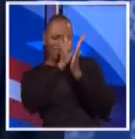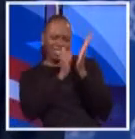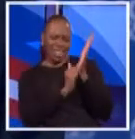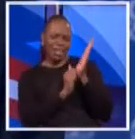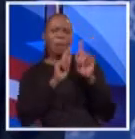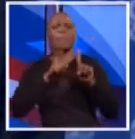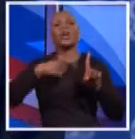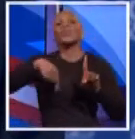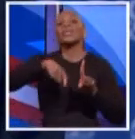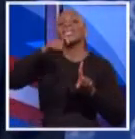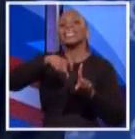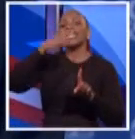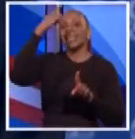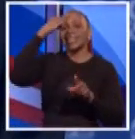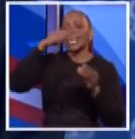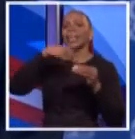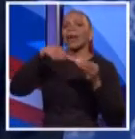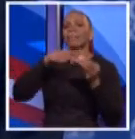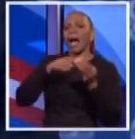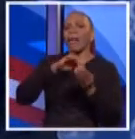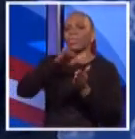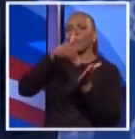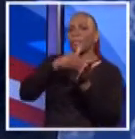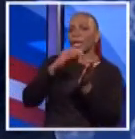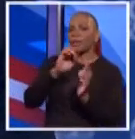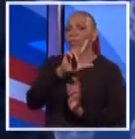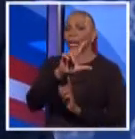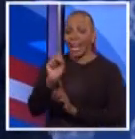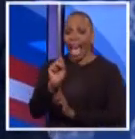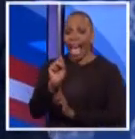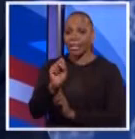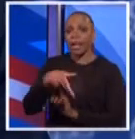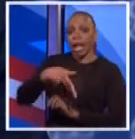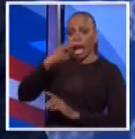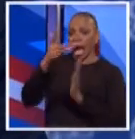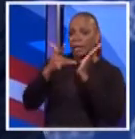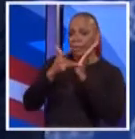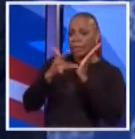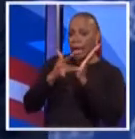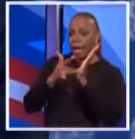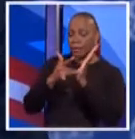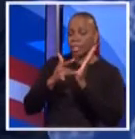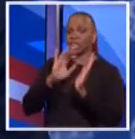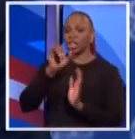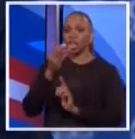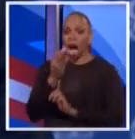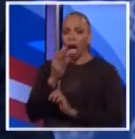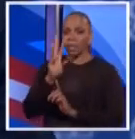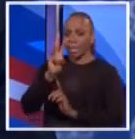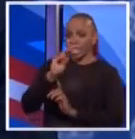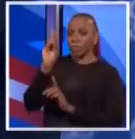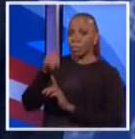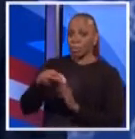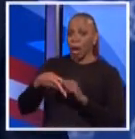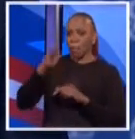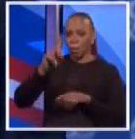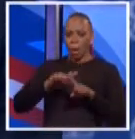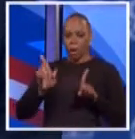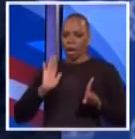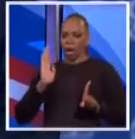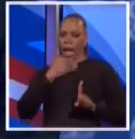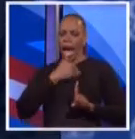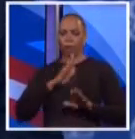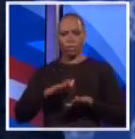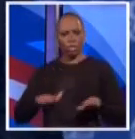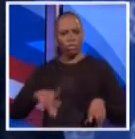we can create the next gateway to the middle class. High-tech jobs have grown 60% in the last 10 years, but our kids can't access those jobs because we